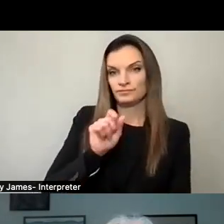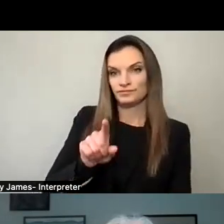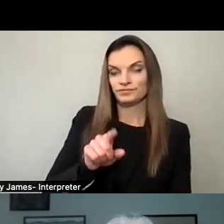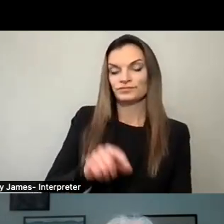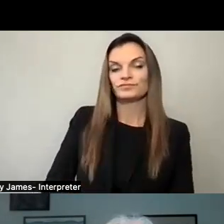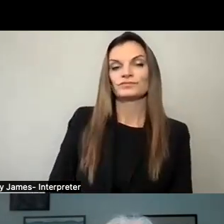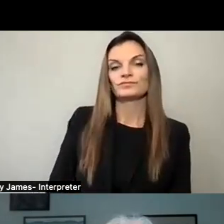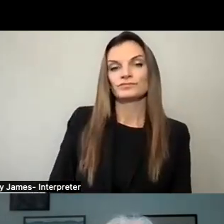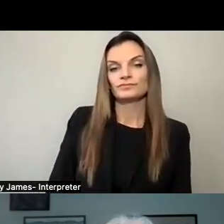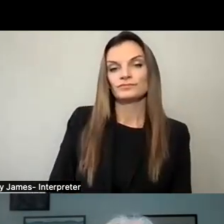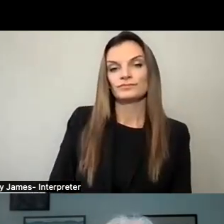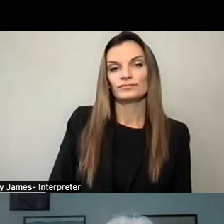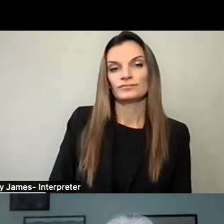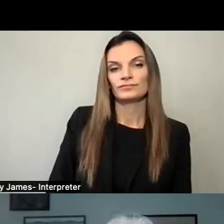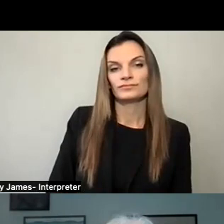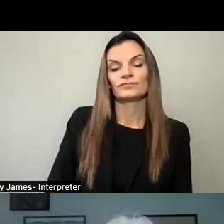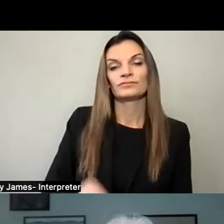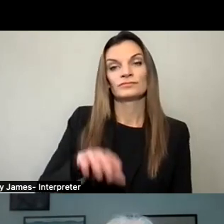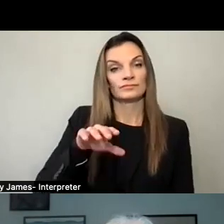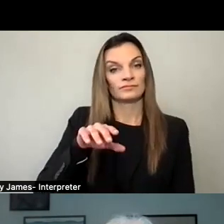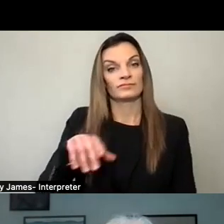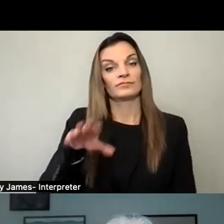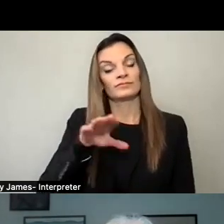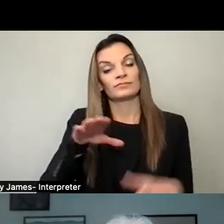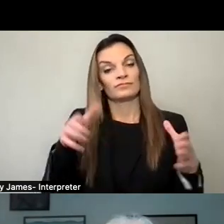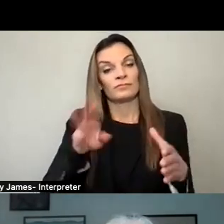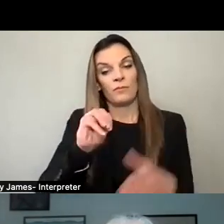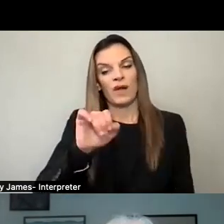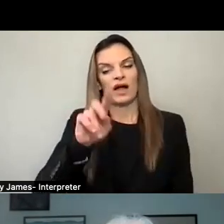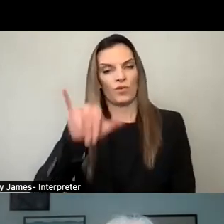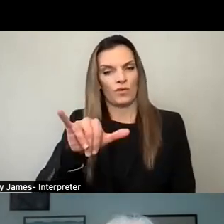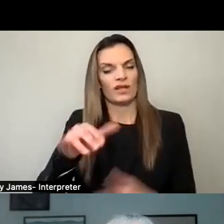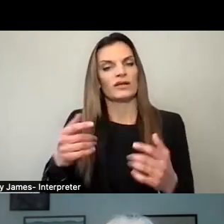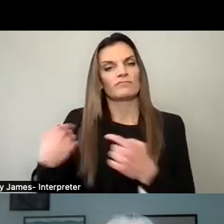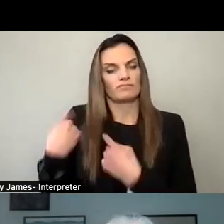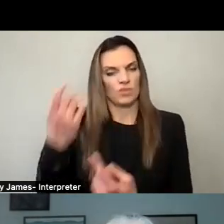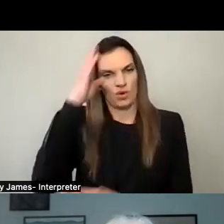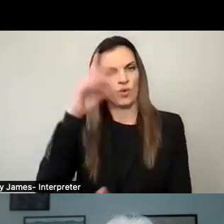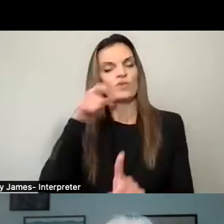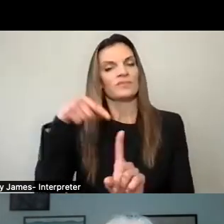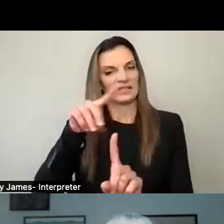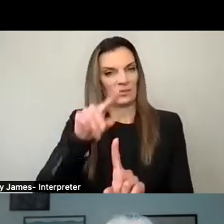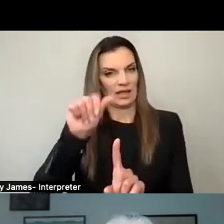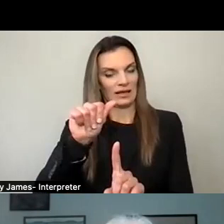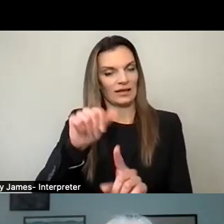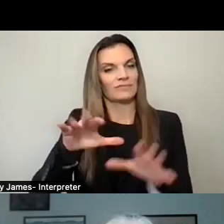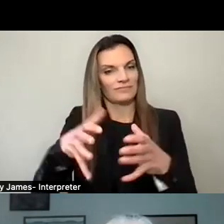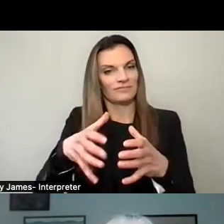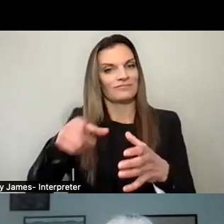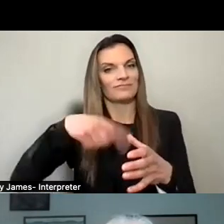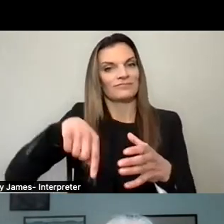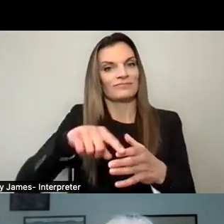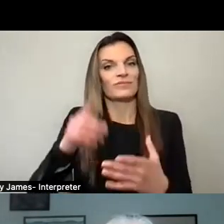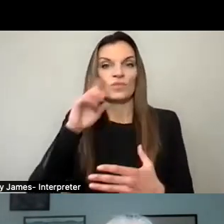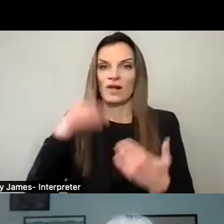is said to be the largest minority community in the world. It's also full of diversity and spans the economic spectrum.